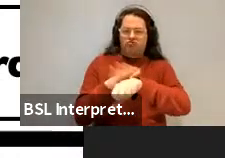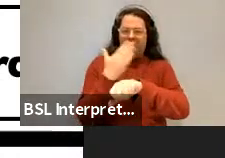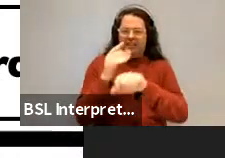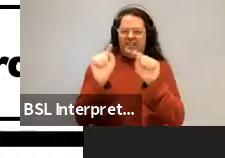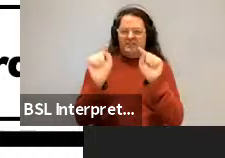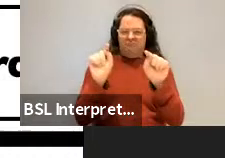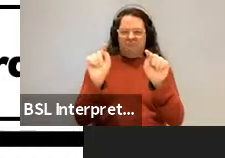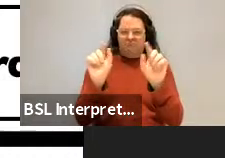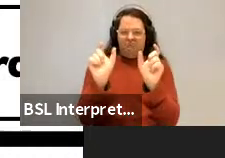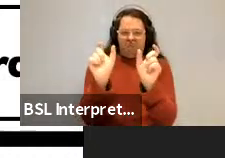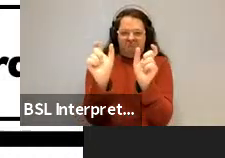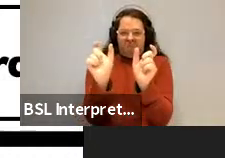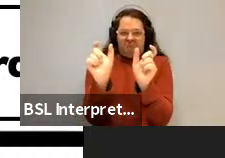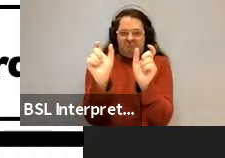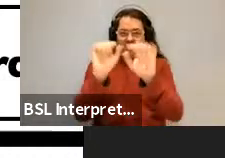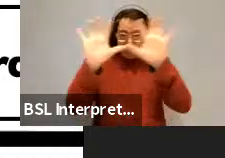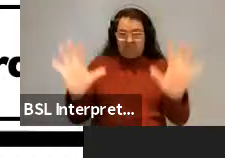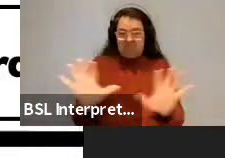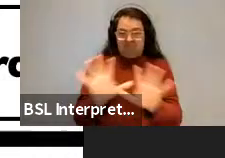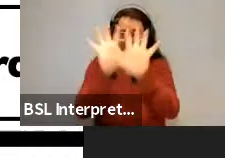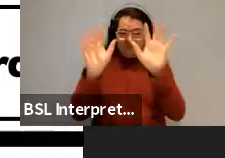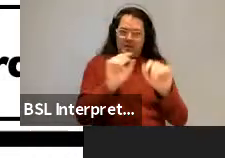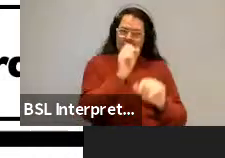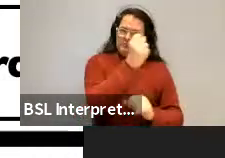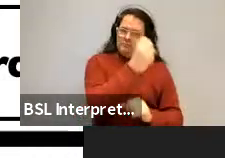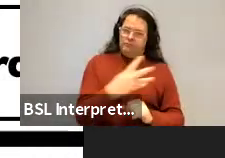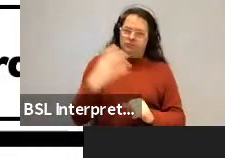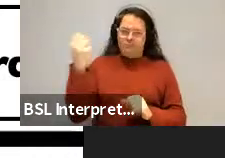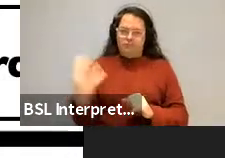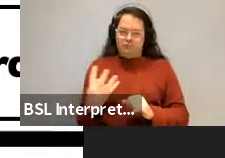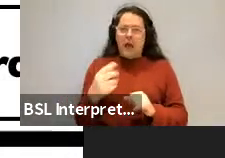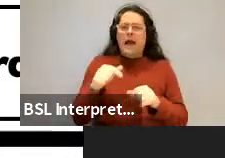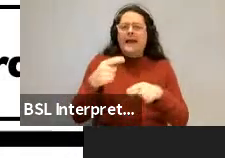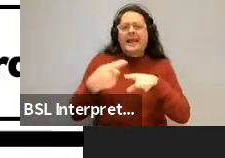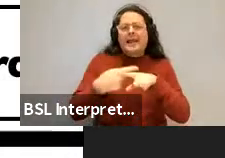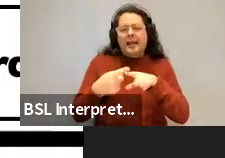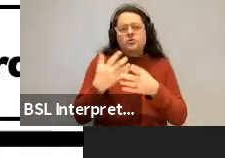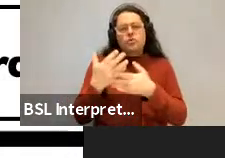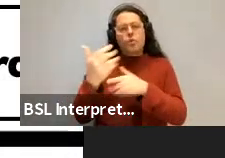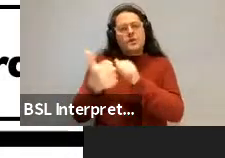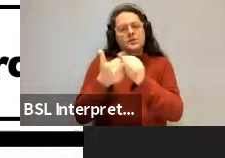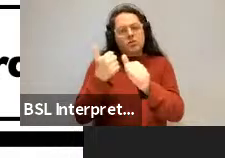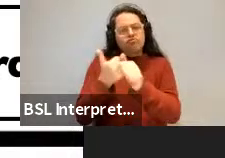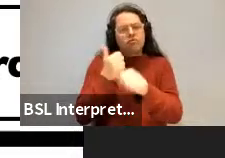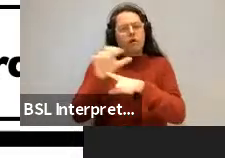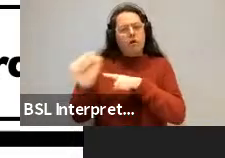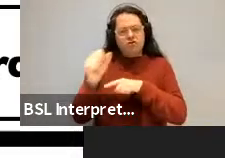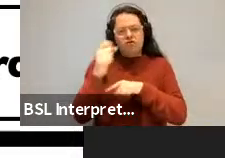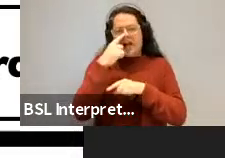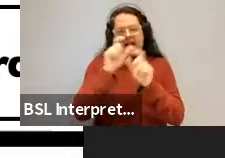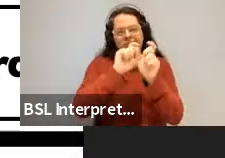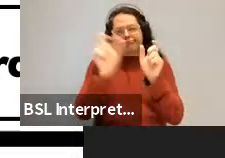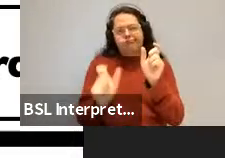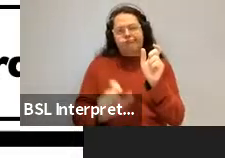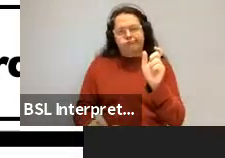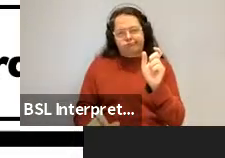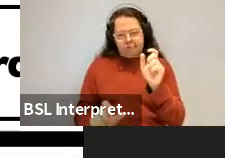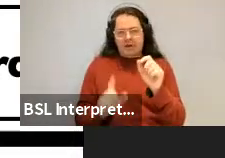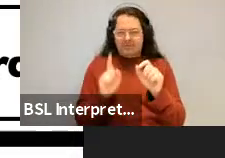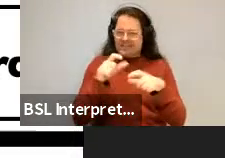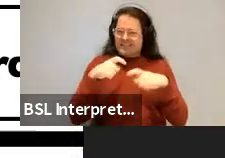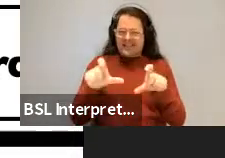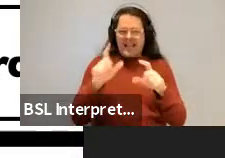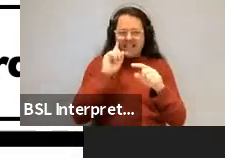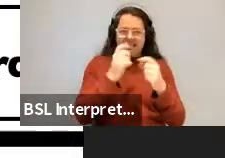there's not many words in there. English and industrialized cultures have more color terms. Chimani and non-industrialized cultures have fewer, but the asymmetry is always